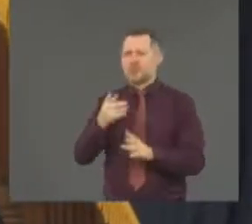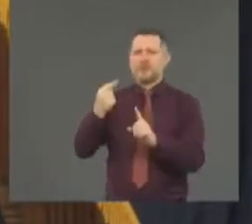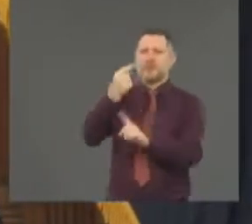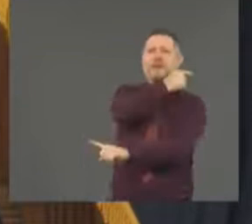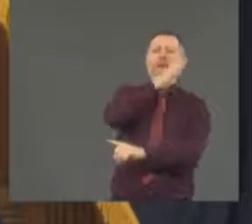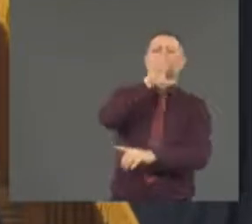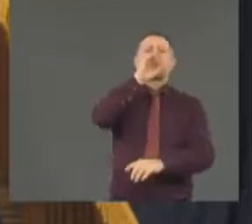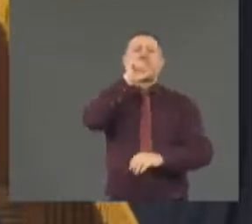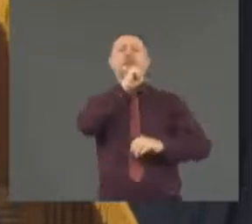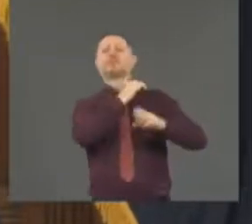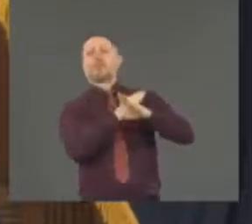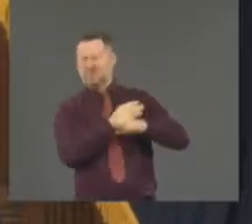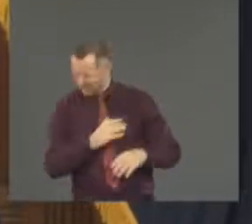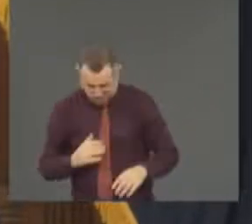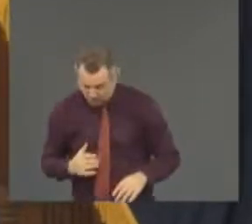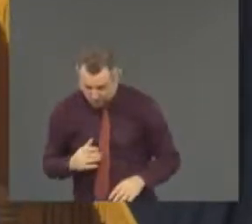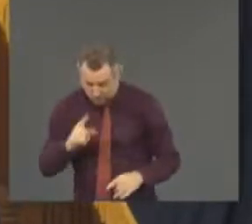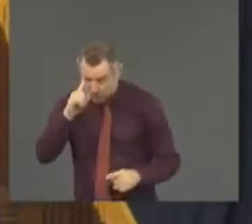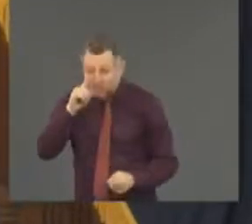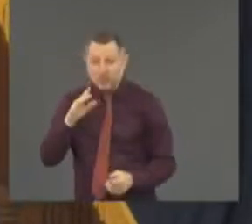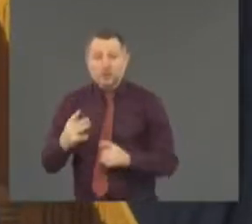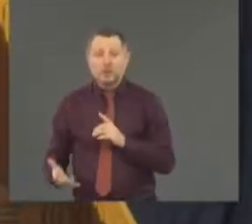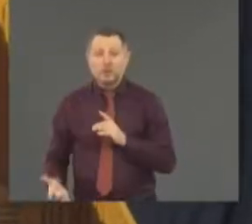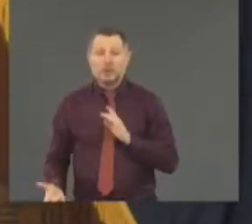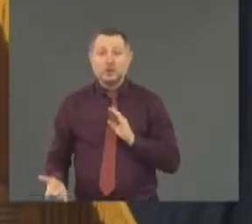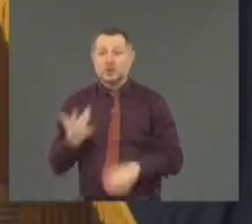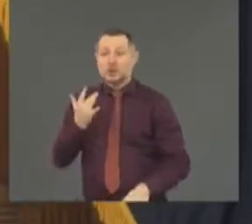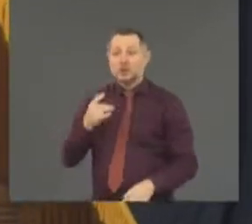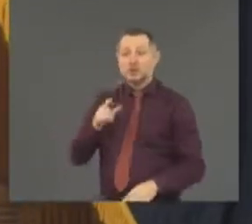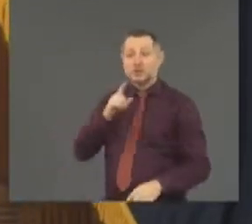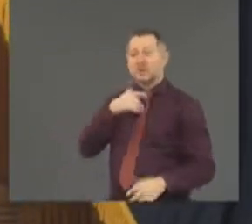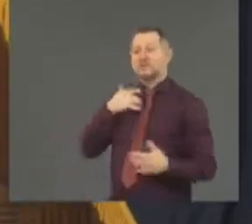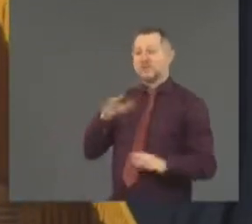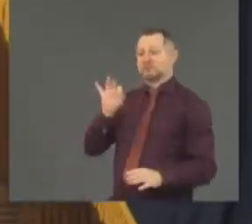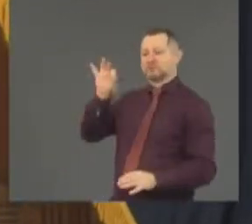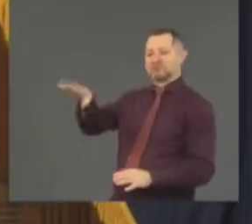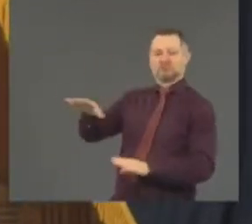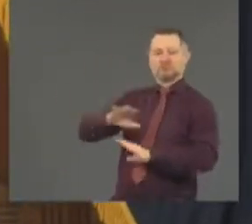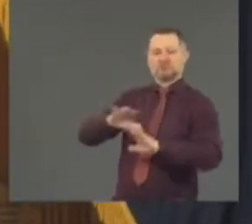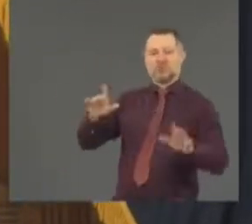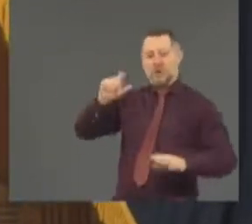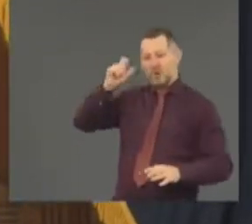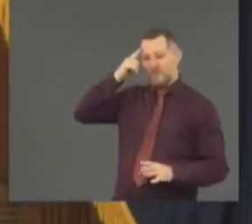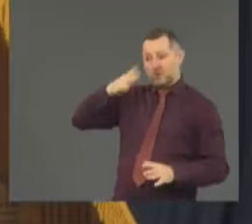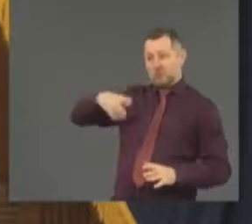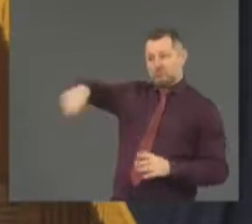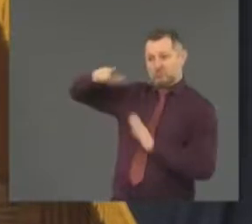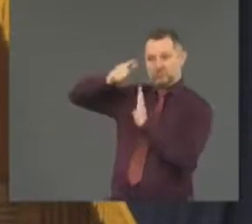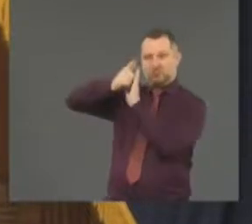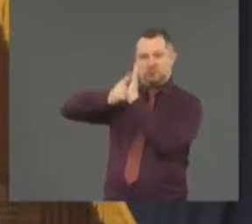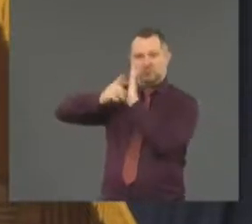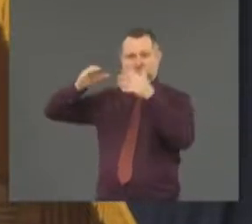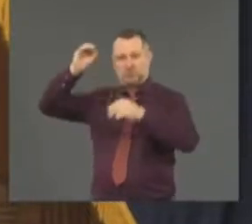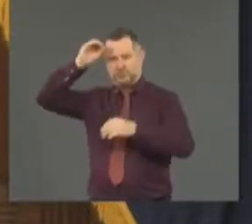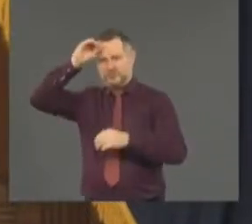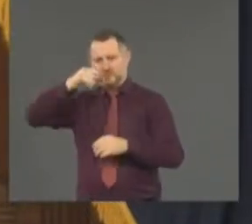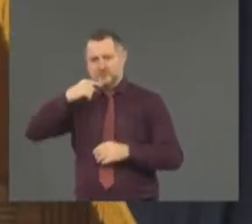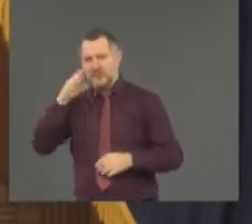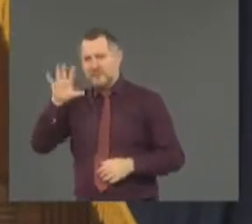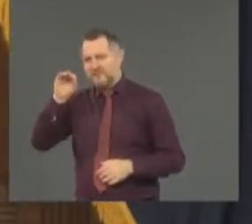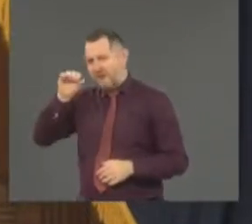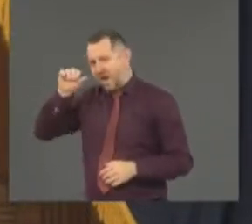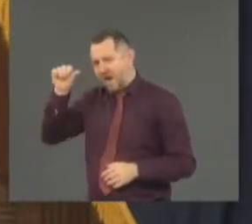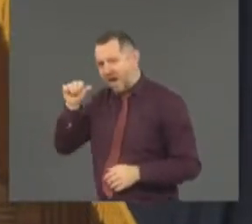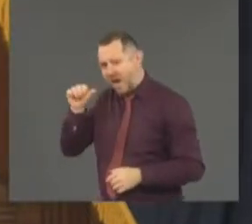a governor's council opinion that said 50A doesn't stop you. It's a wrong reading of the